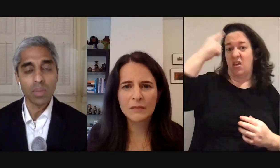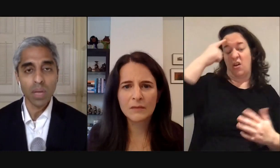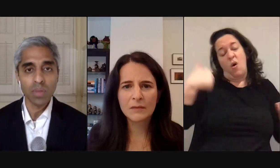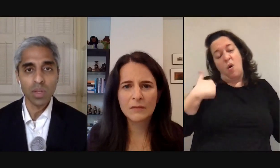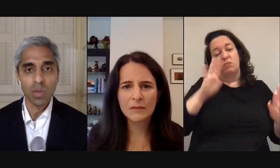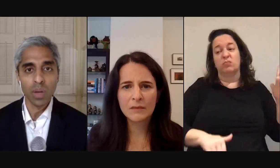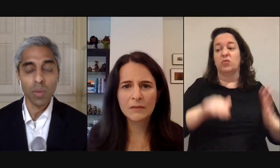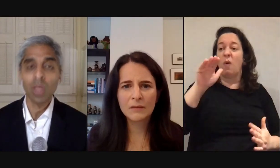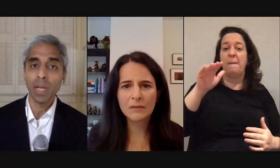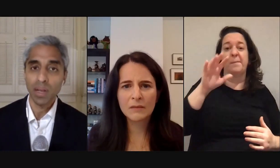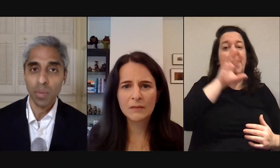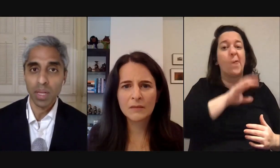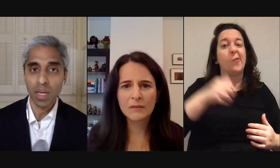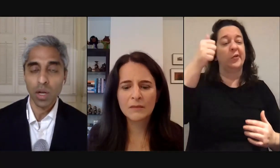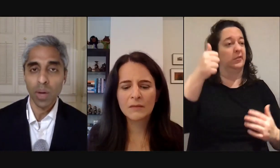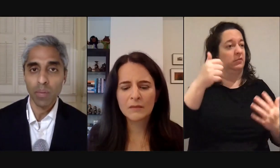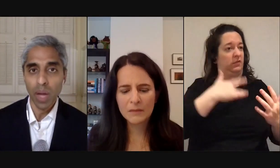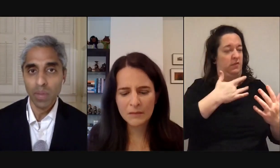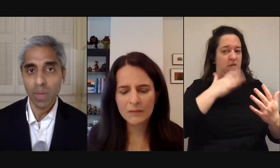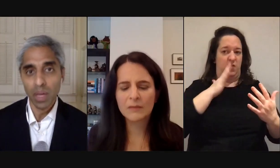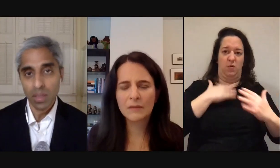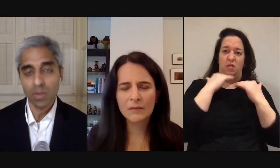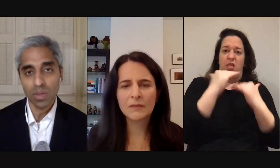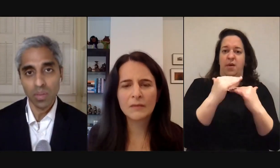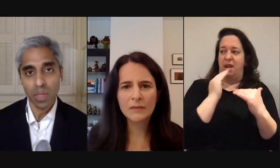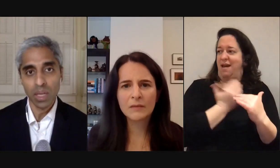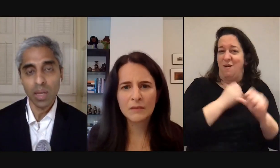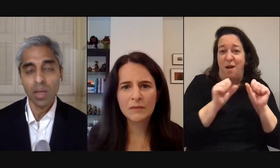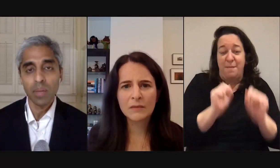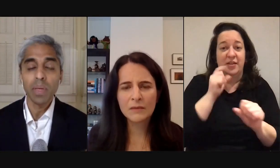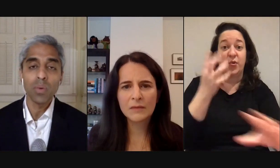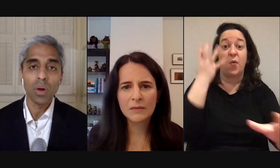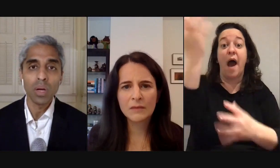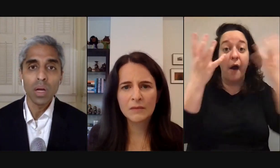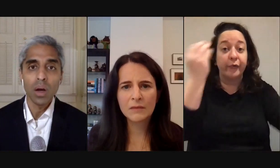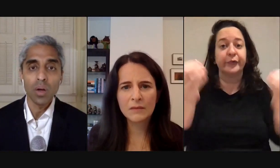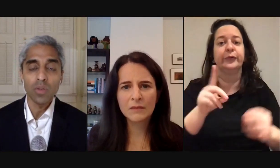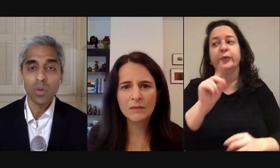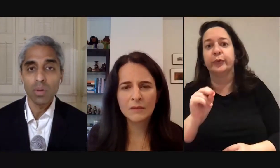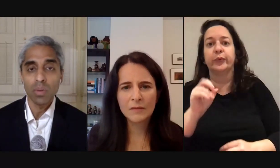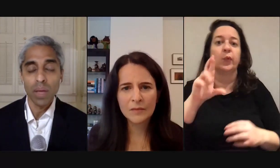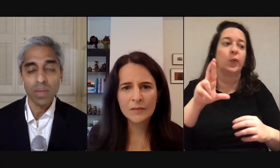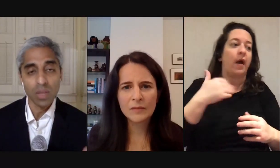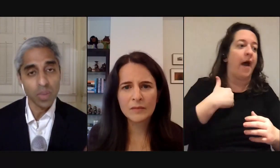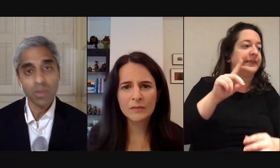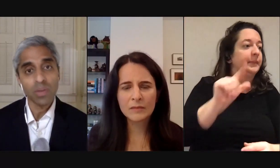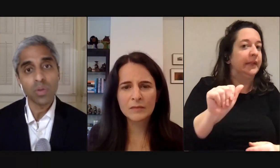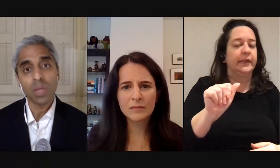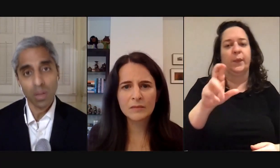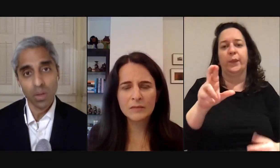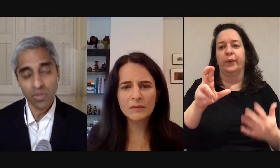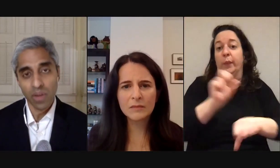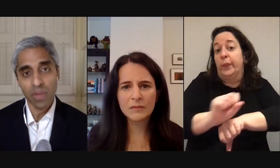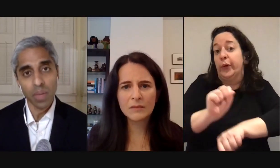sometimes you know we are more limited in our ability to go out perhaps by illness or disability maybe we're also we have the experience